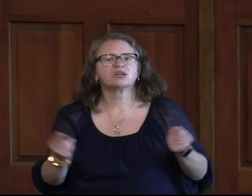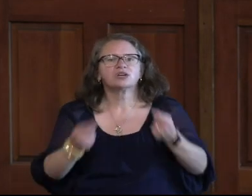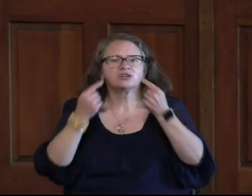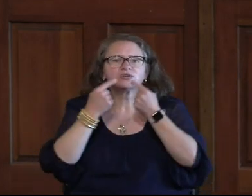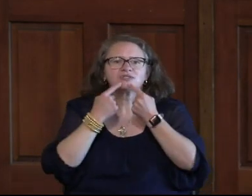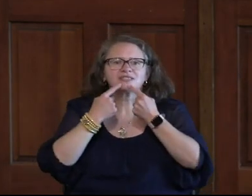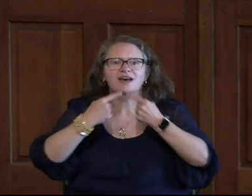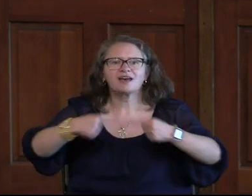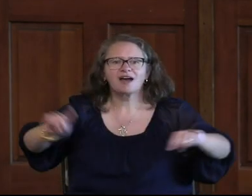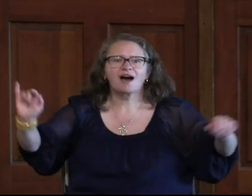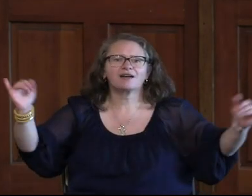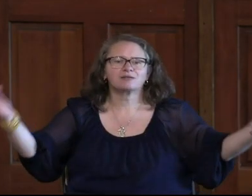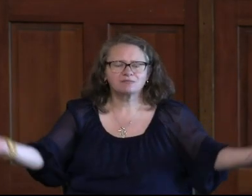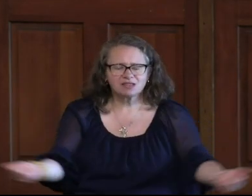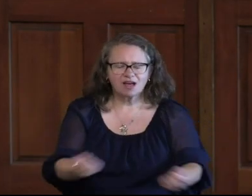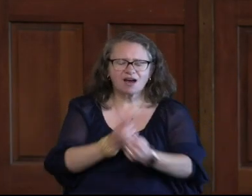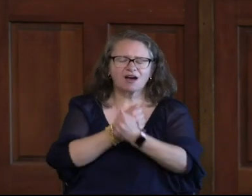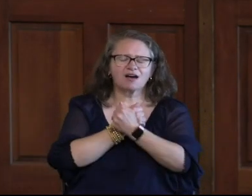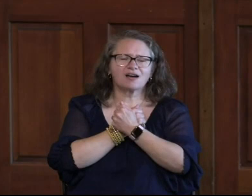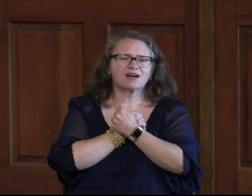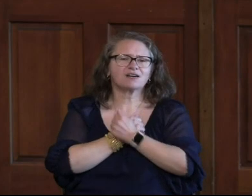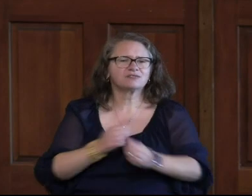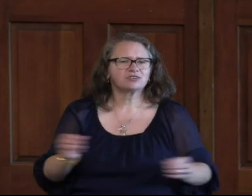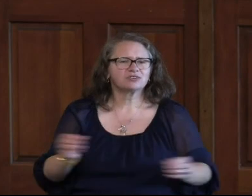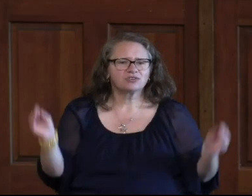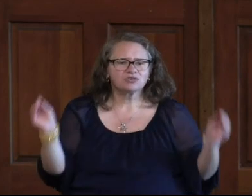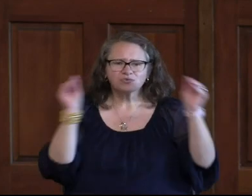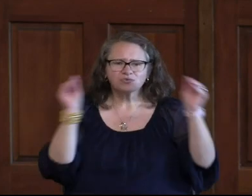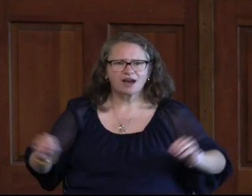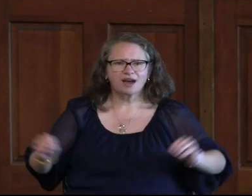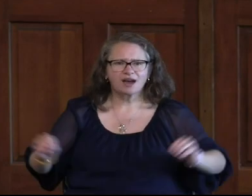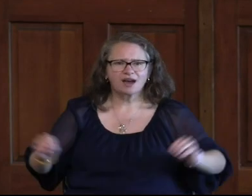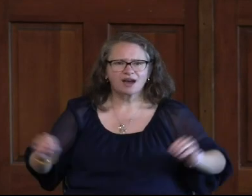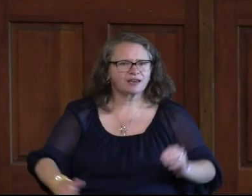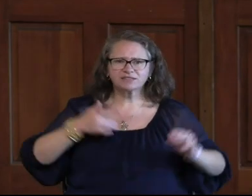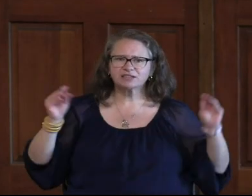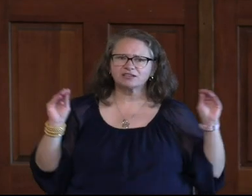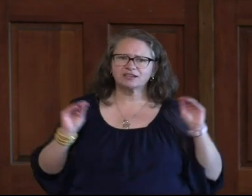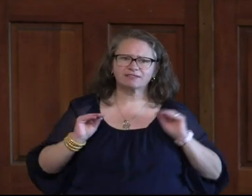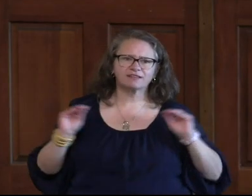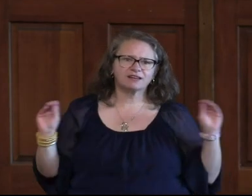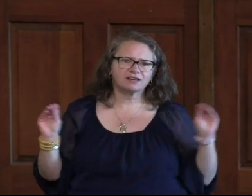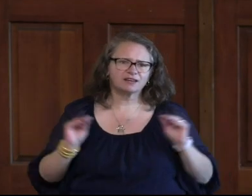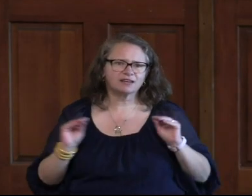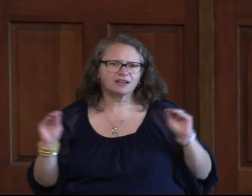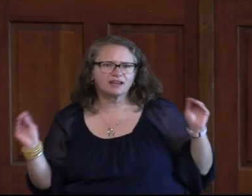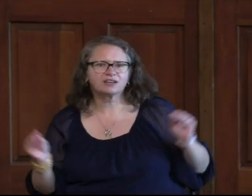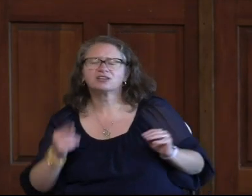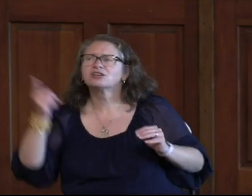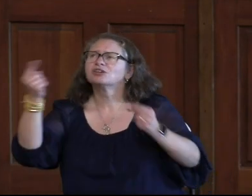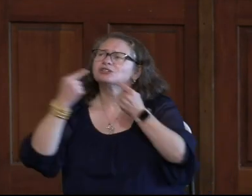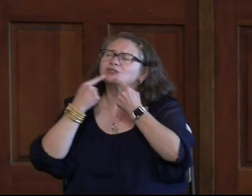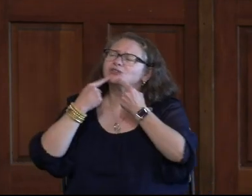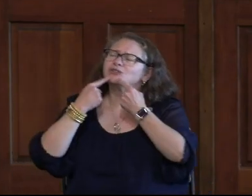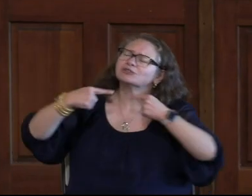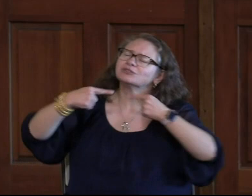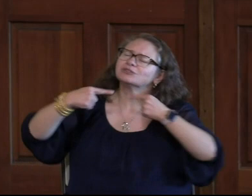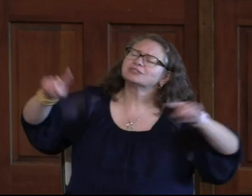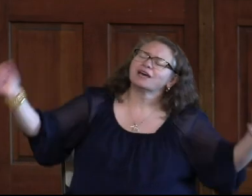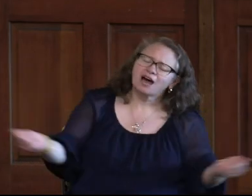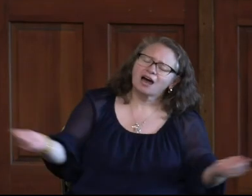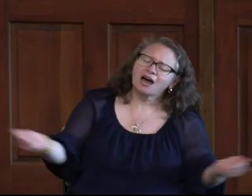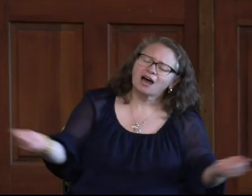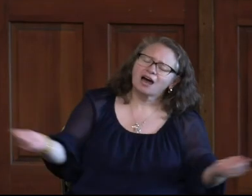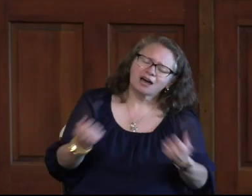You say I am loved when I can't feel a thing You